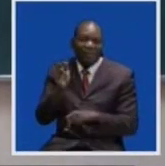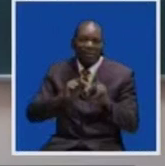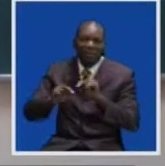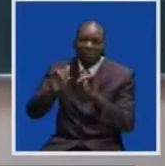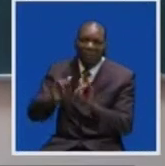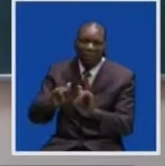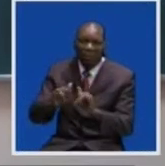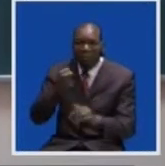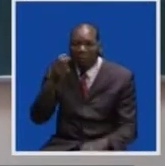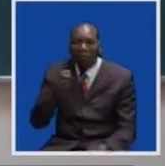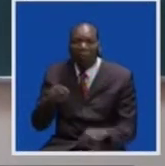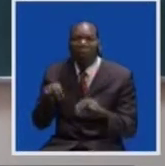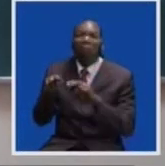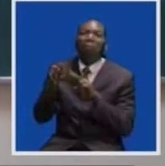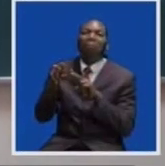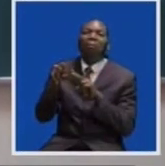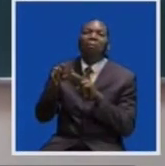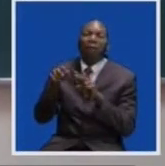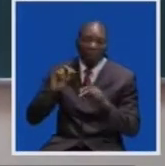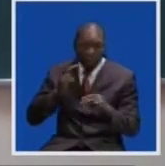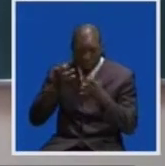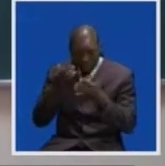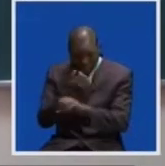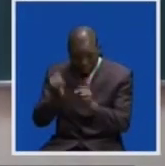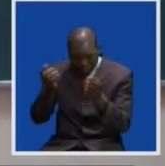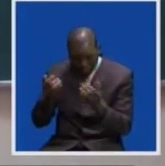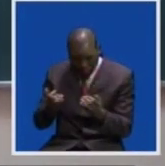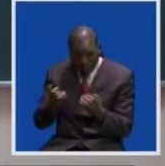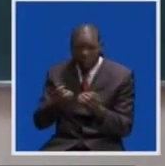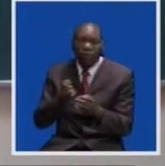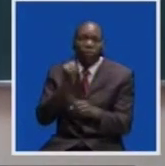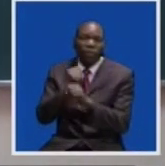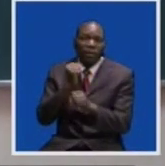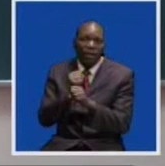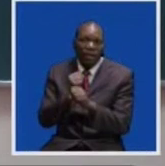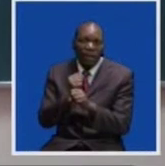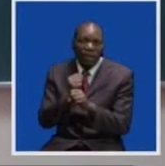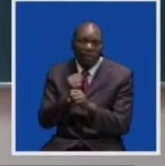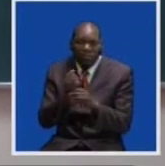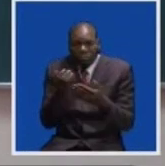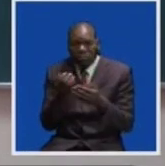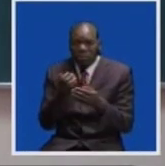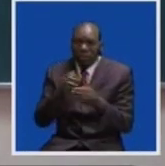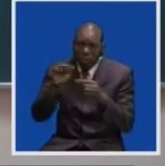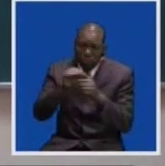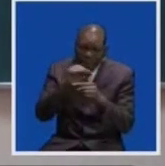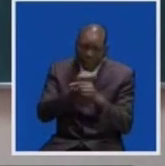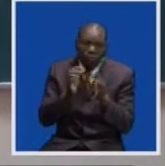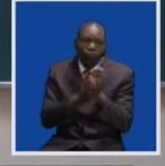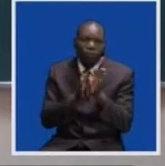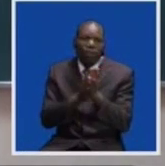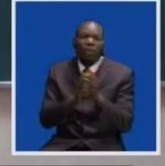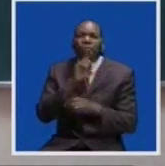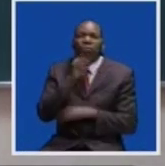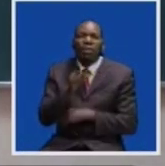are just watching. So, we want to bridge that gap and want to work very closely with our training school to ensure that